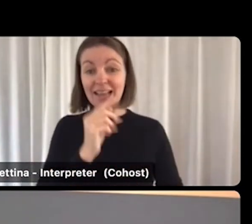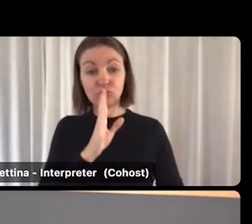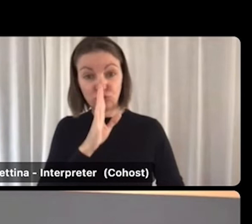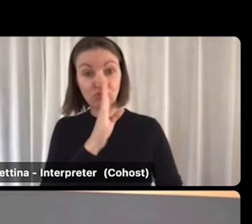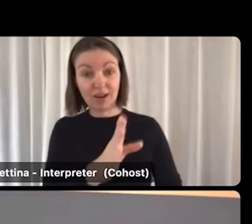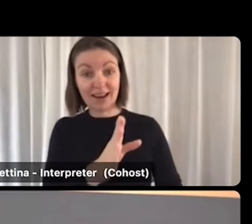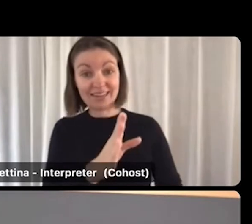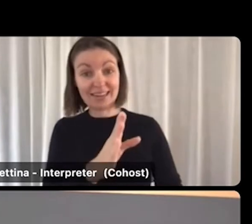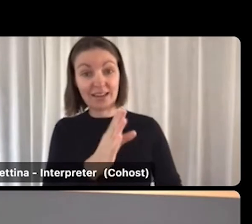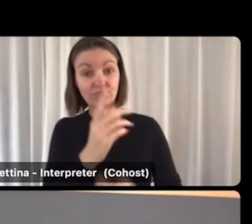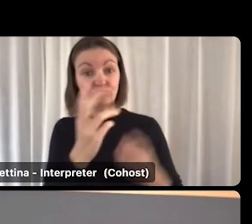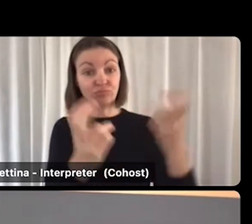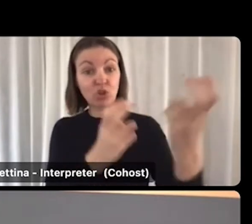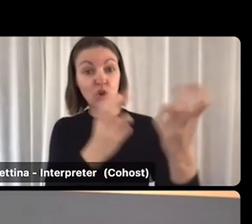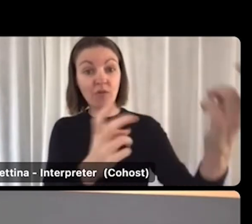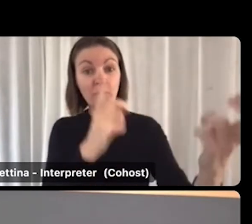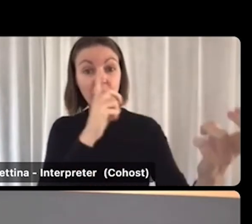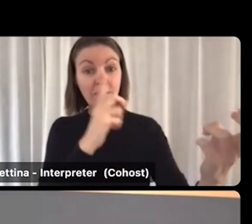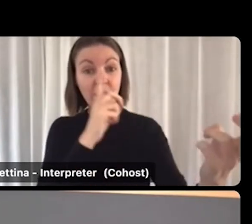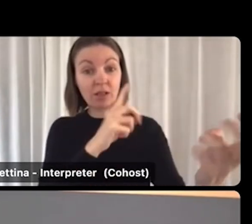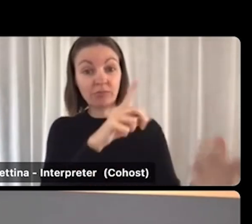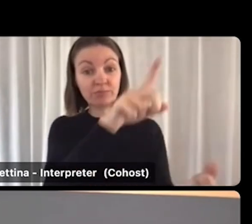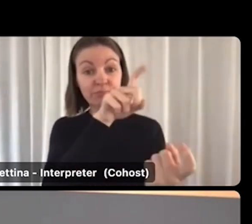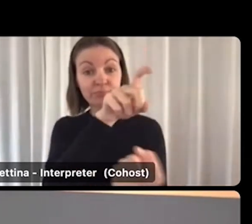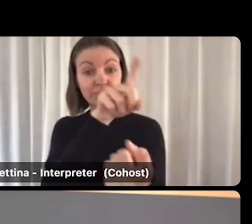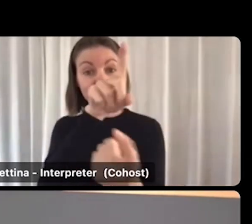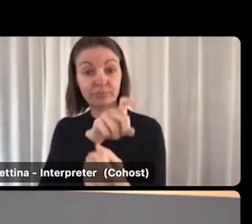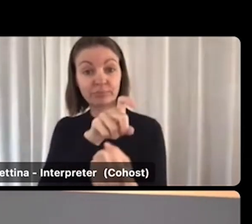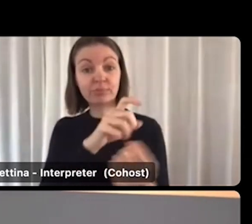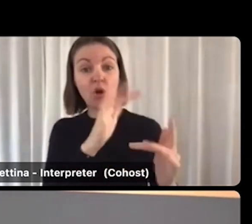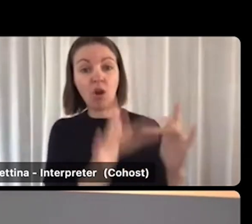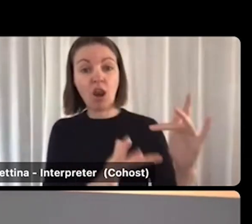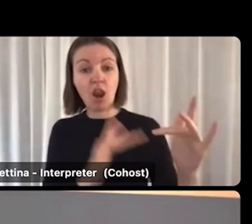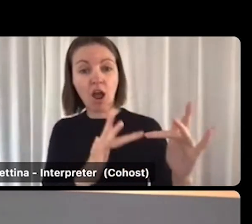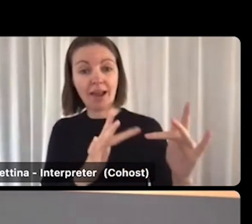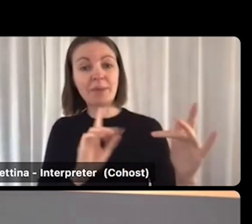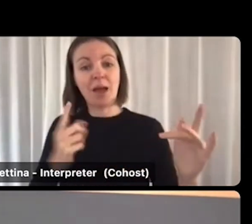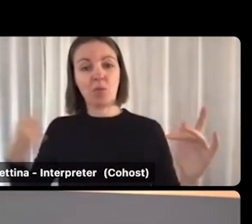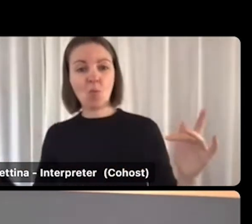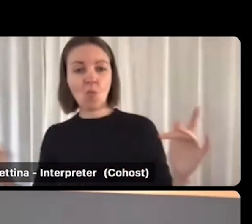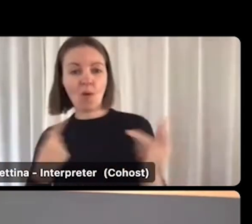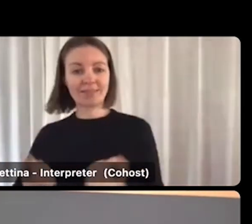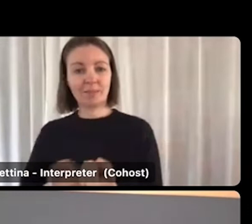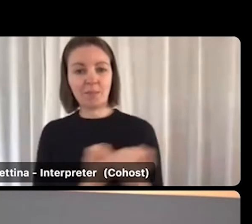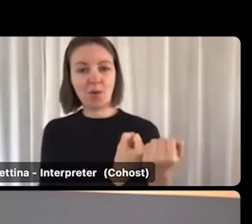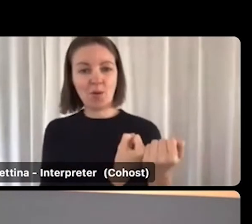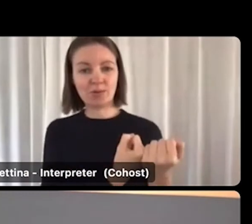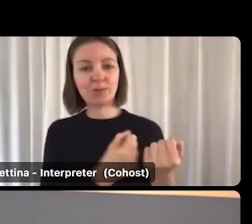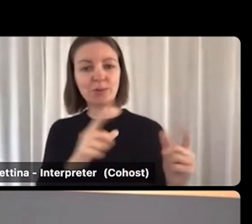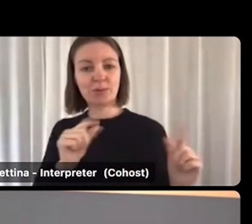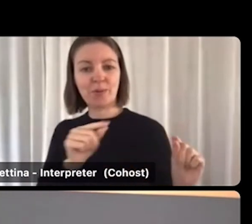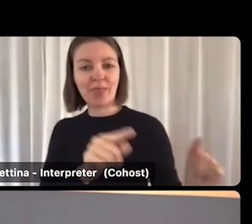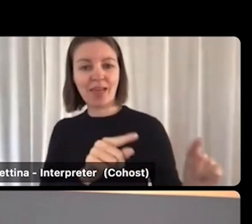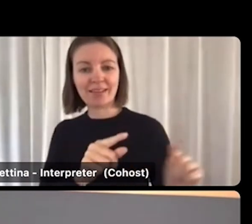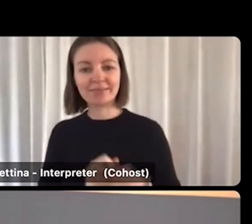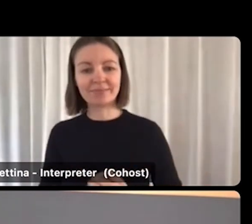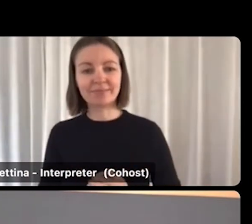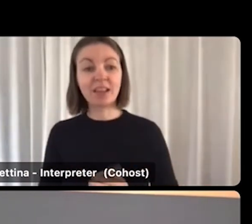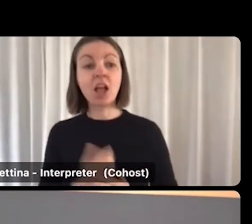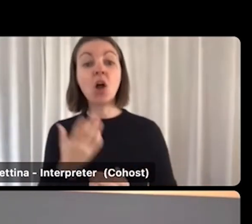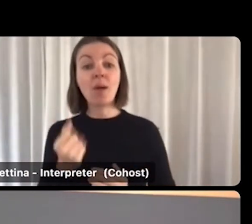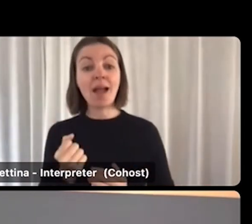you online using our supports. And we still have employment service provider networks.